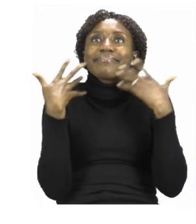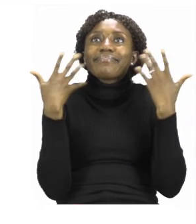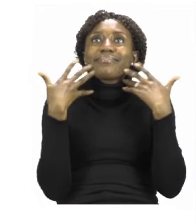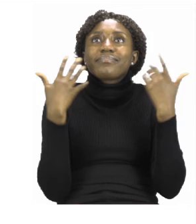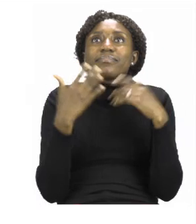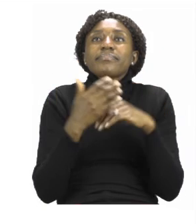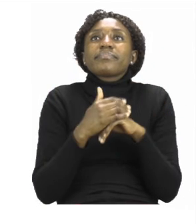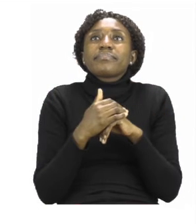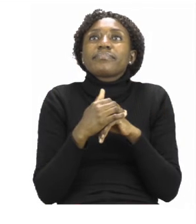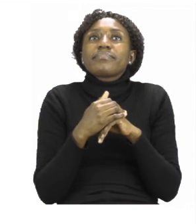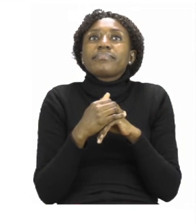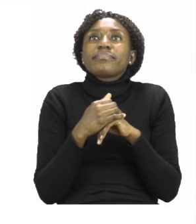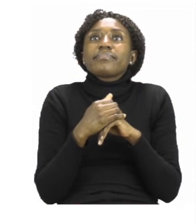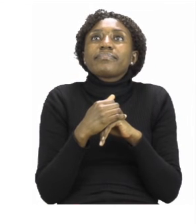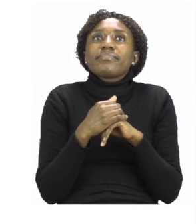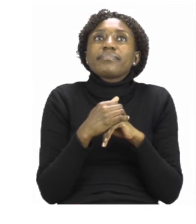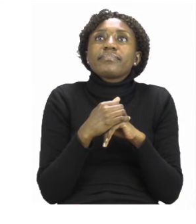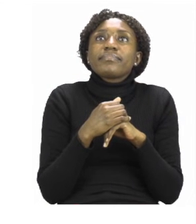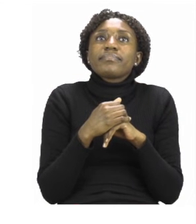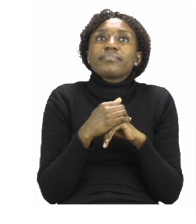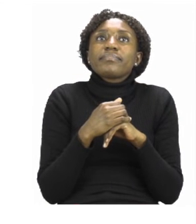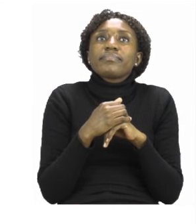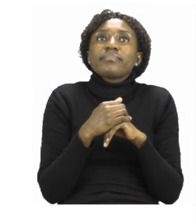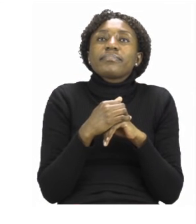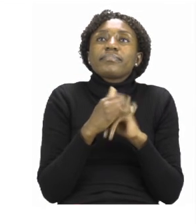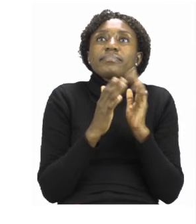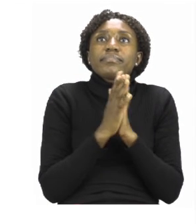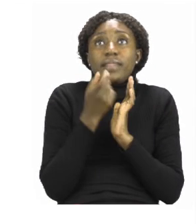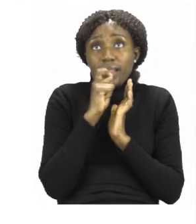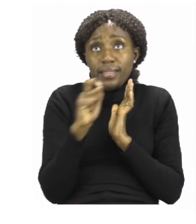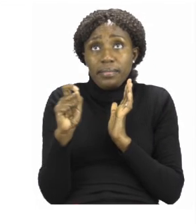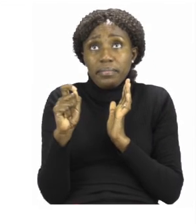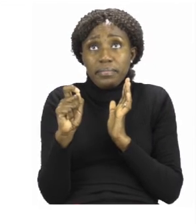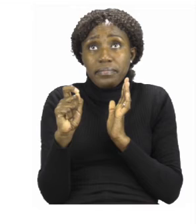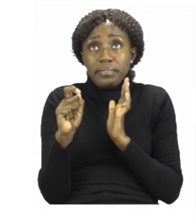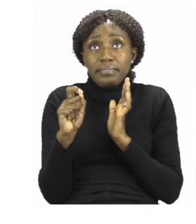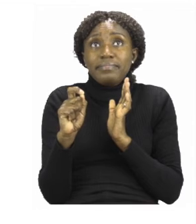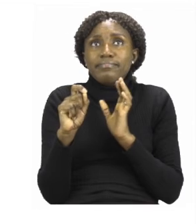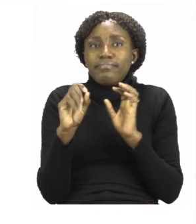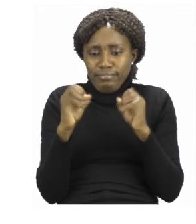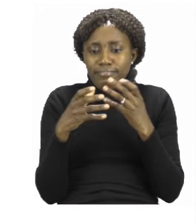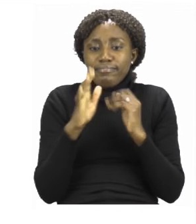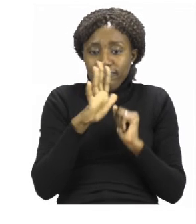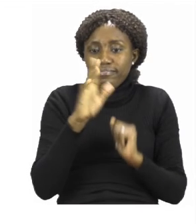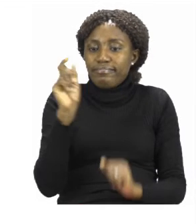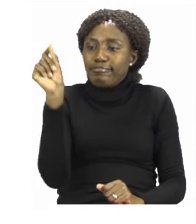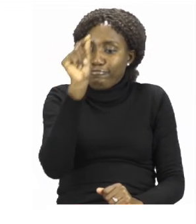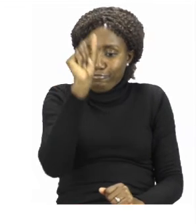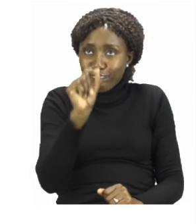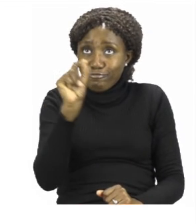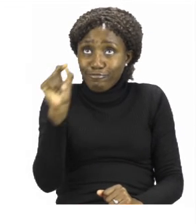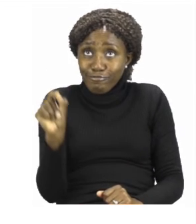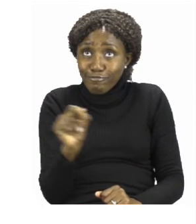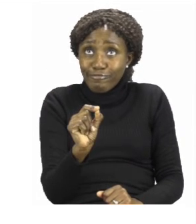So now I want you to take your pencil and write the number five on